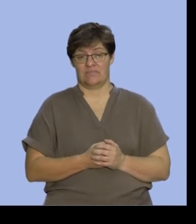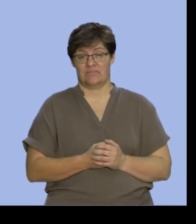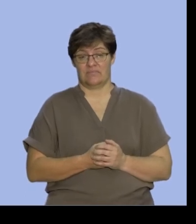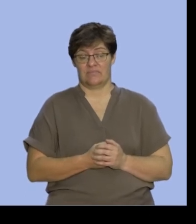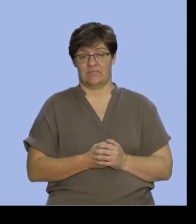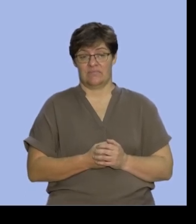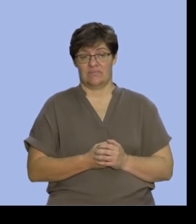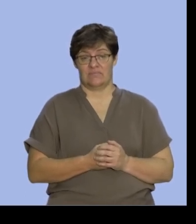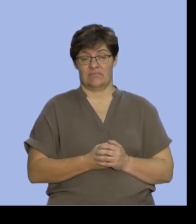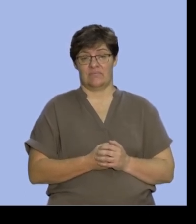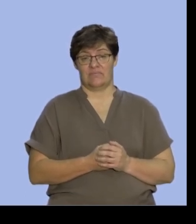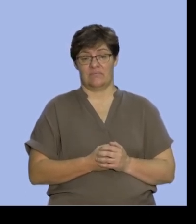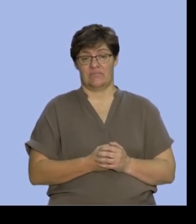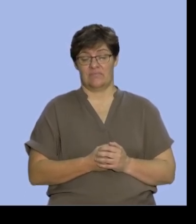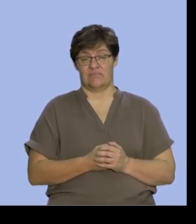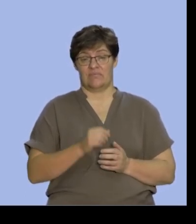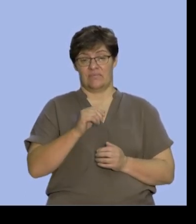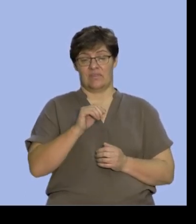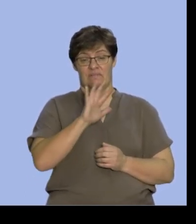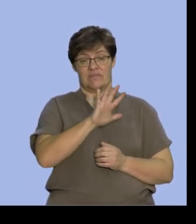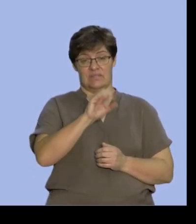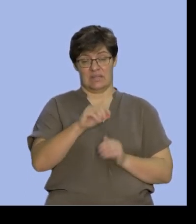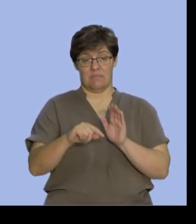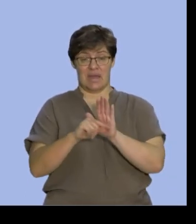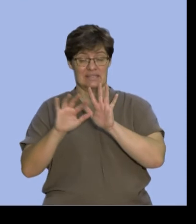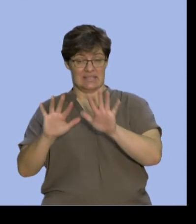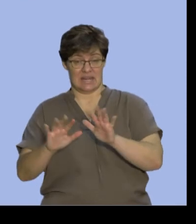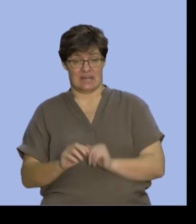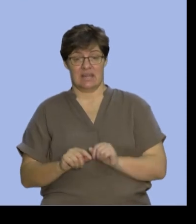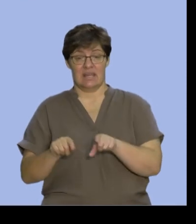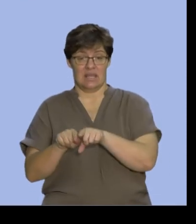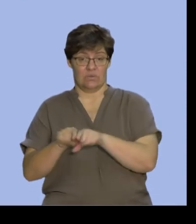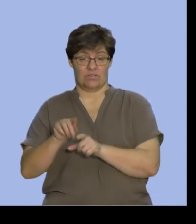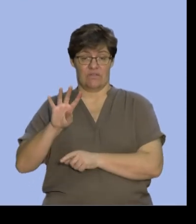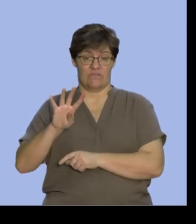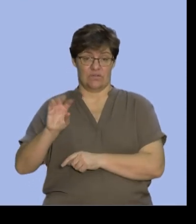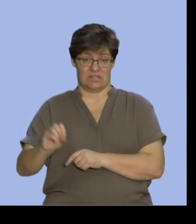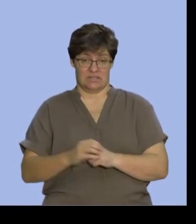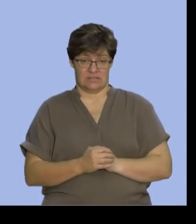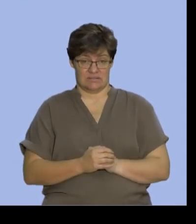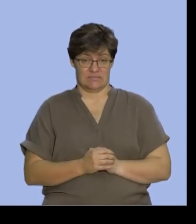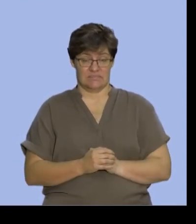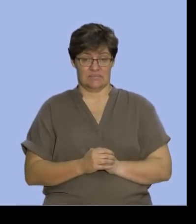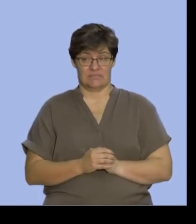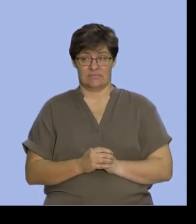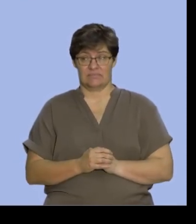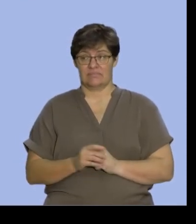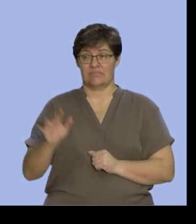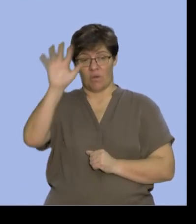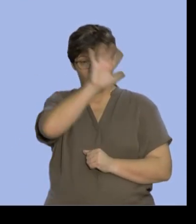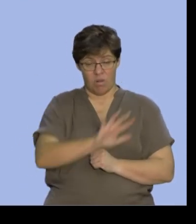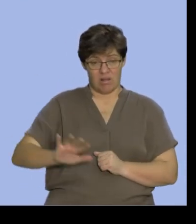is going to be equal to 50 minus 10 which gives you 40 which is that whole space